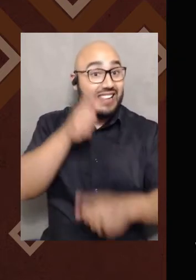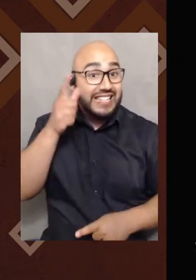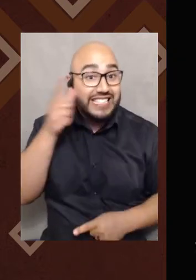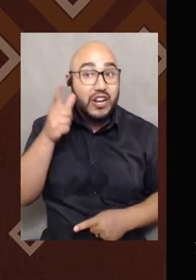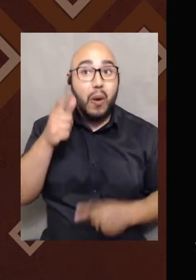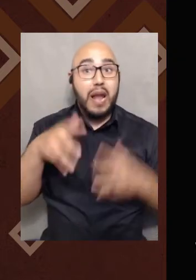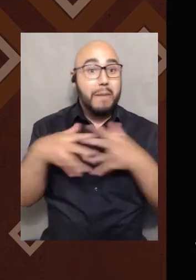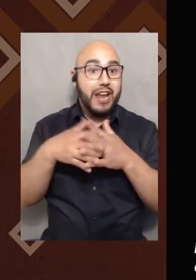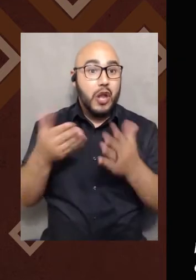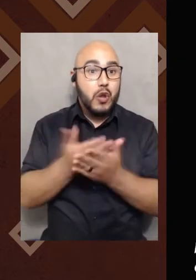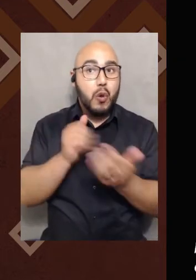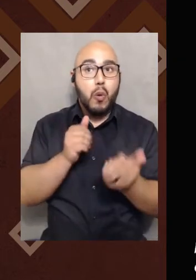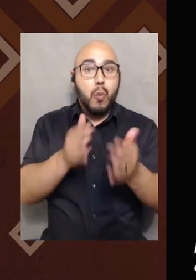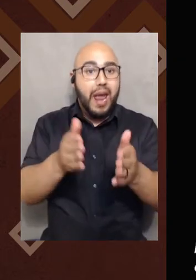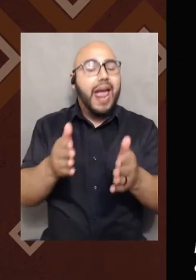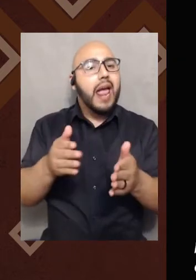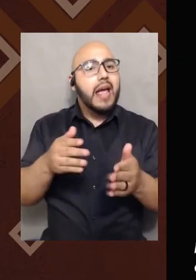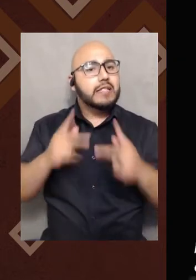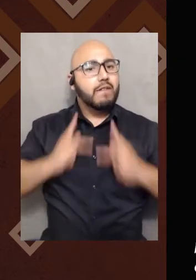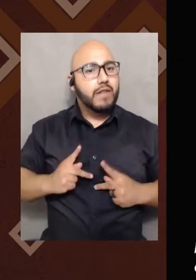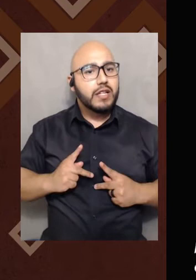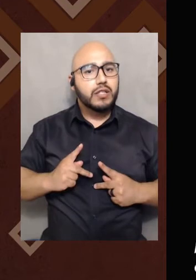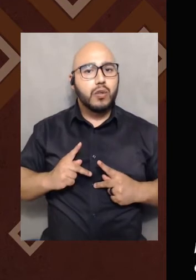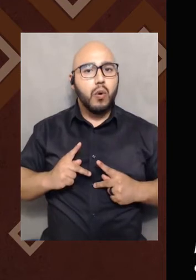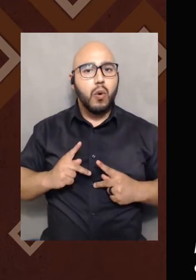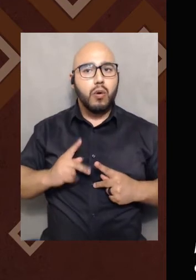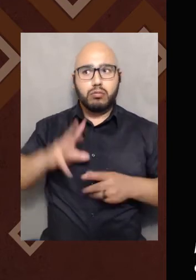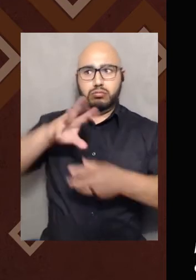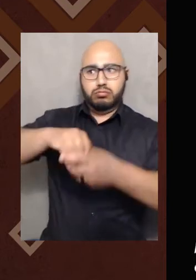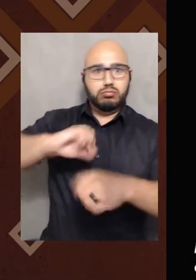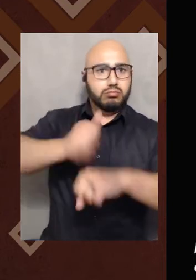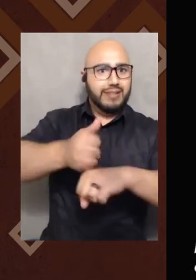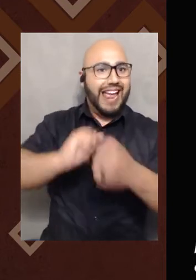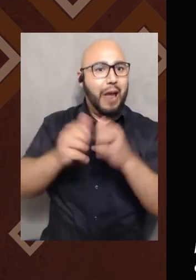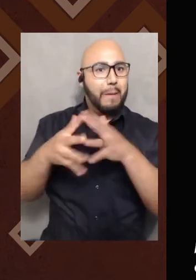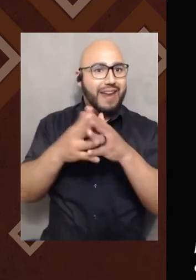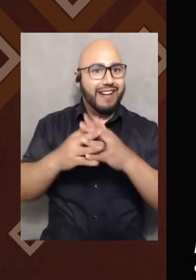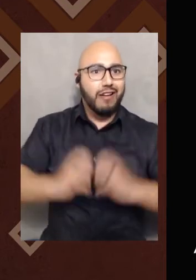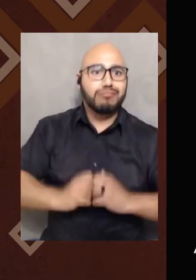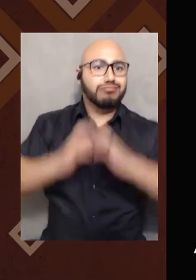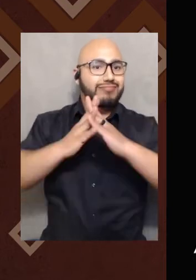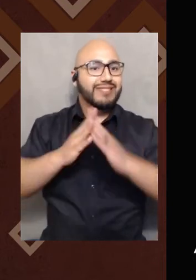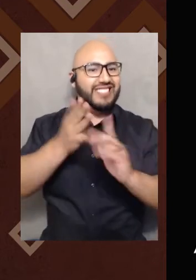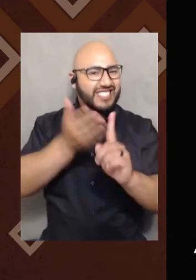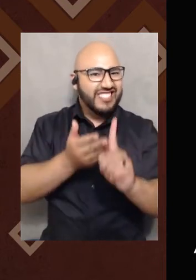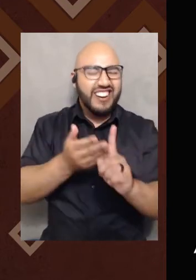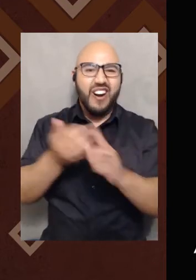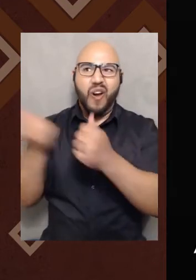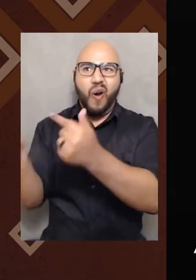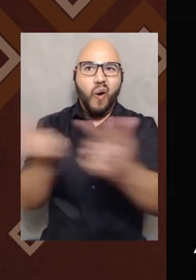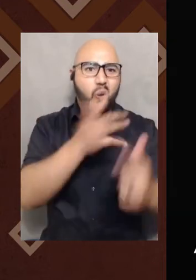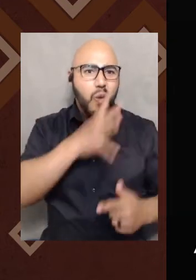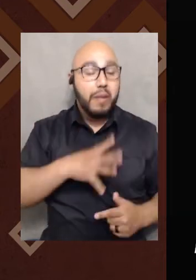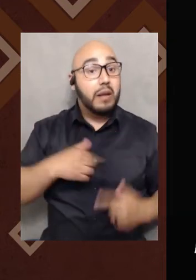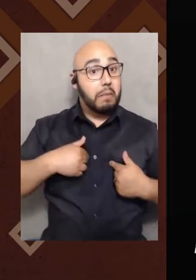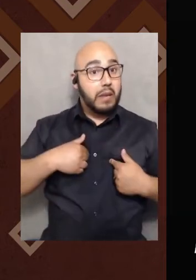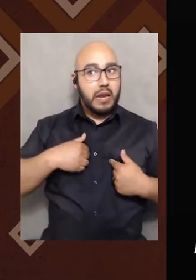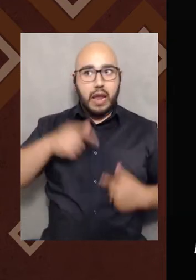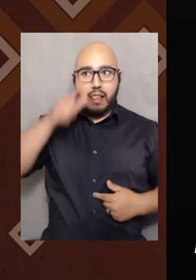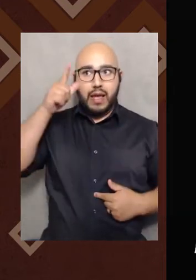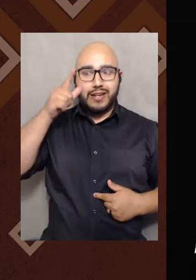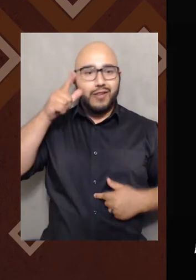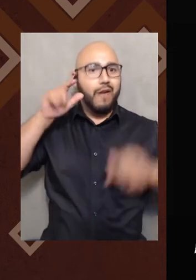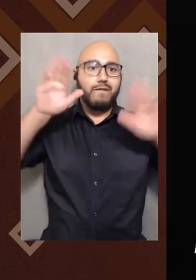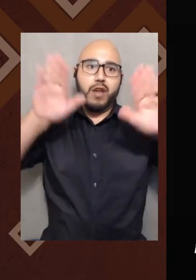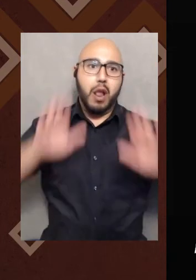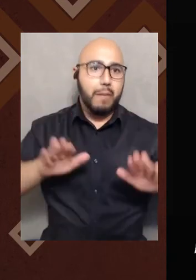kind of new world way is basically being a physical embodiment of how America began as we know it. So you're every woman. So for me, being